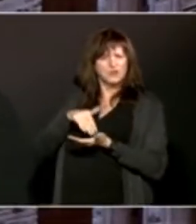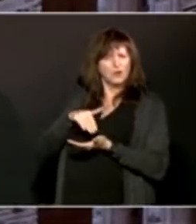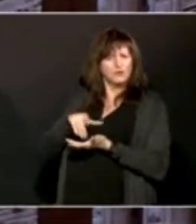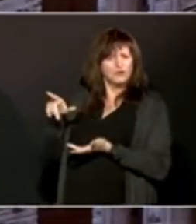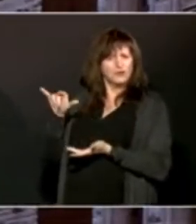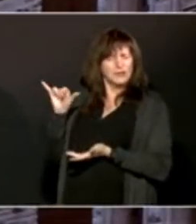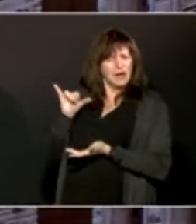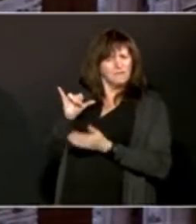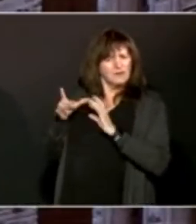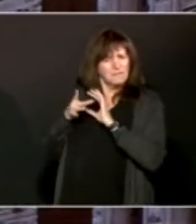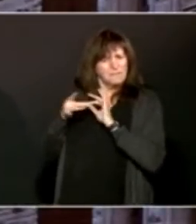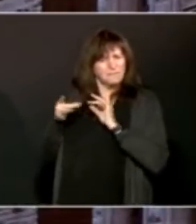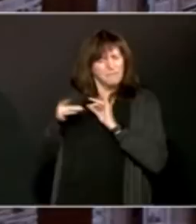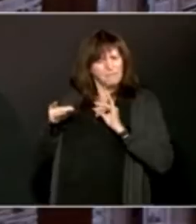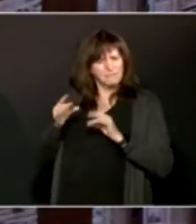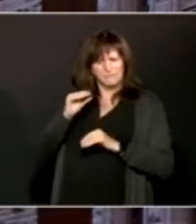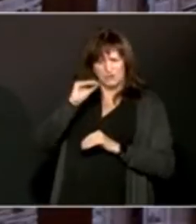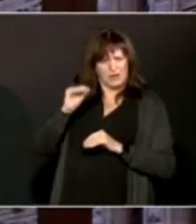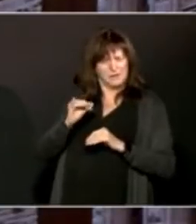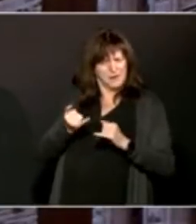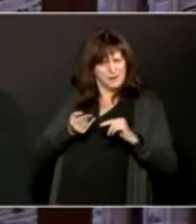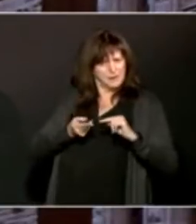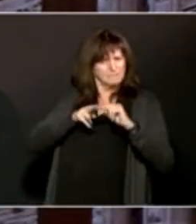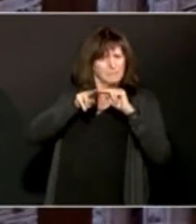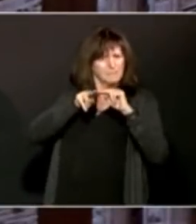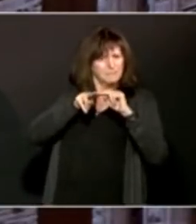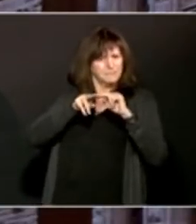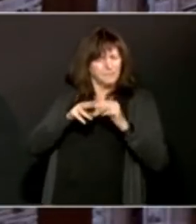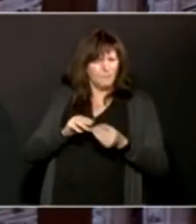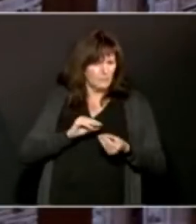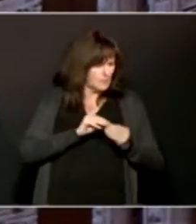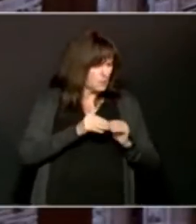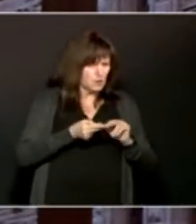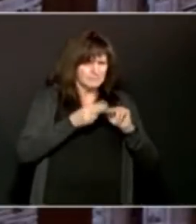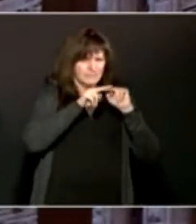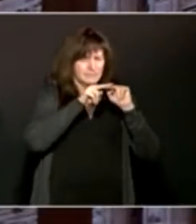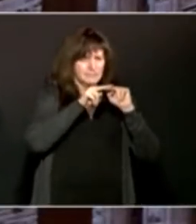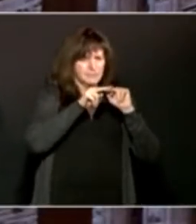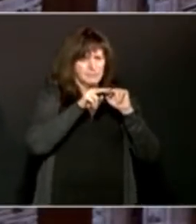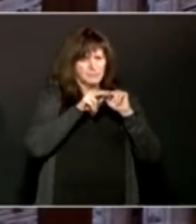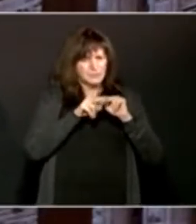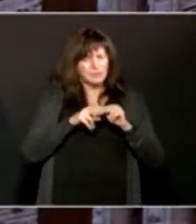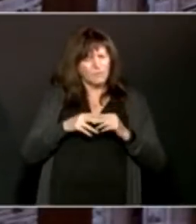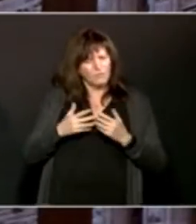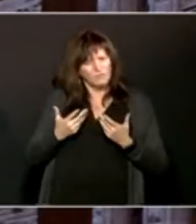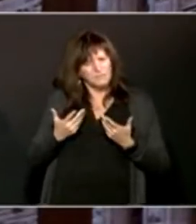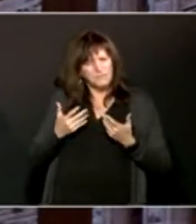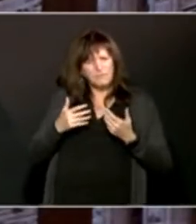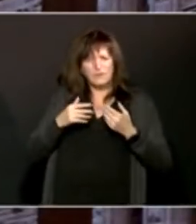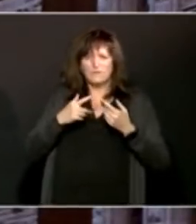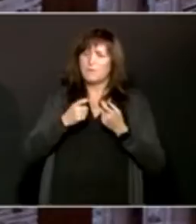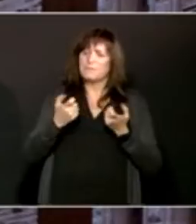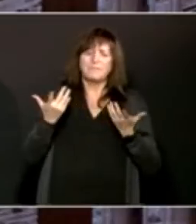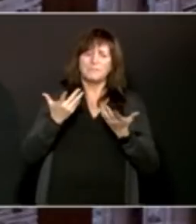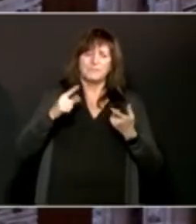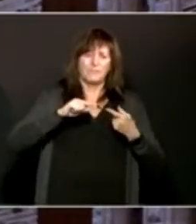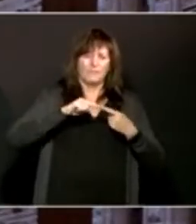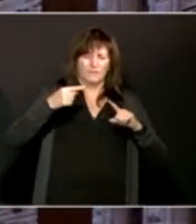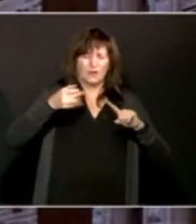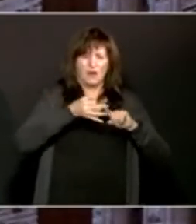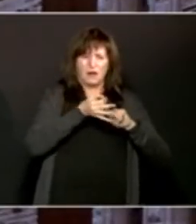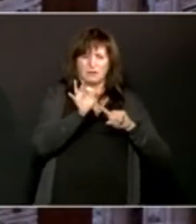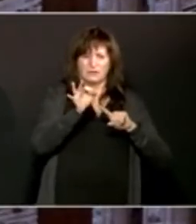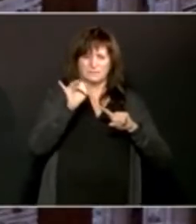positivity rate combined with a higher percentage of the variants of concern showing up on our data